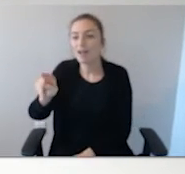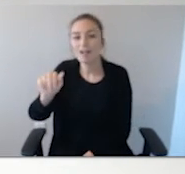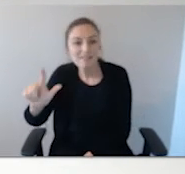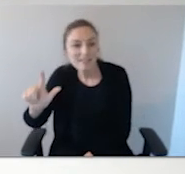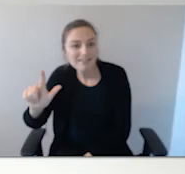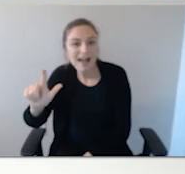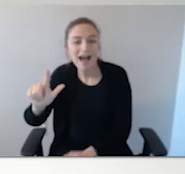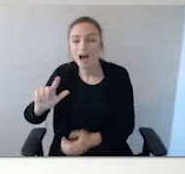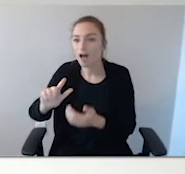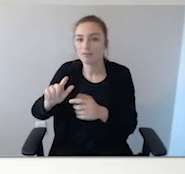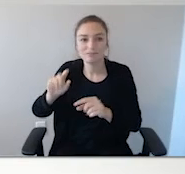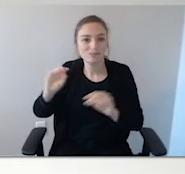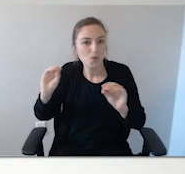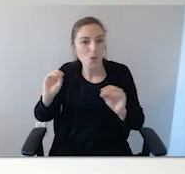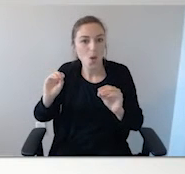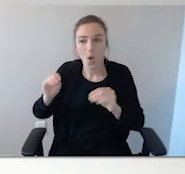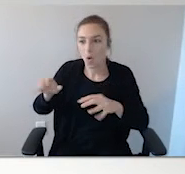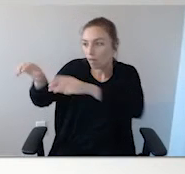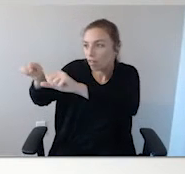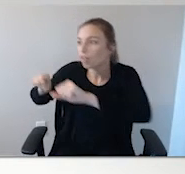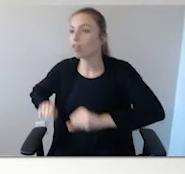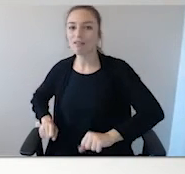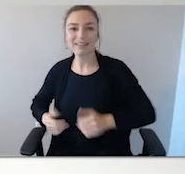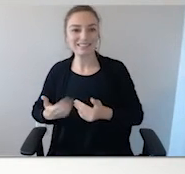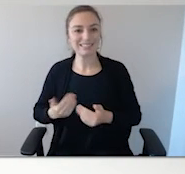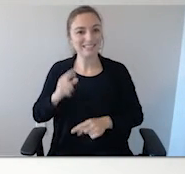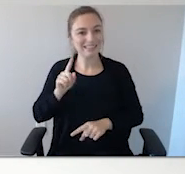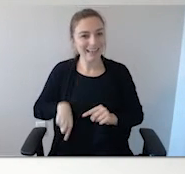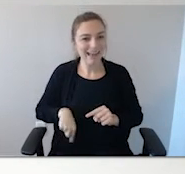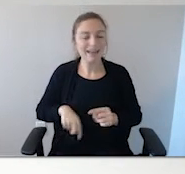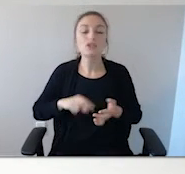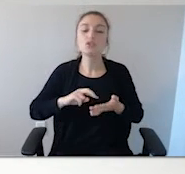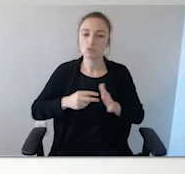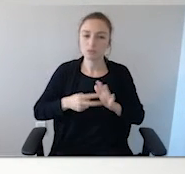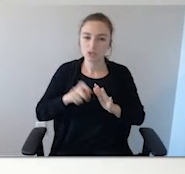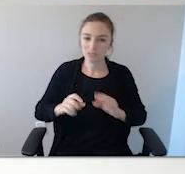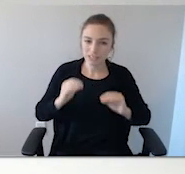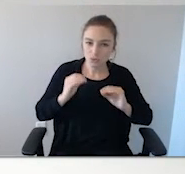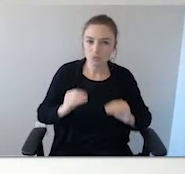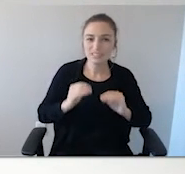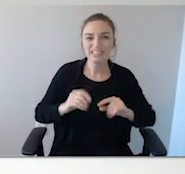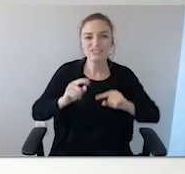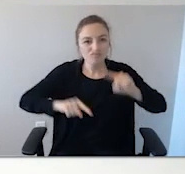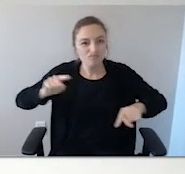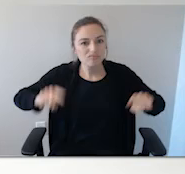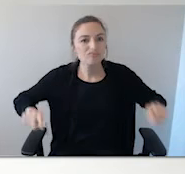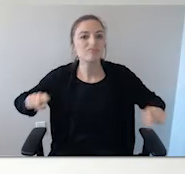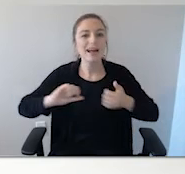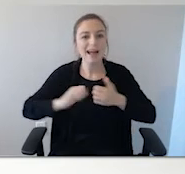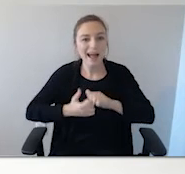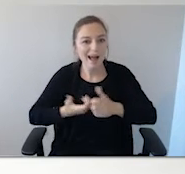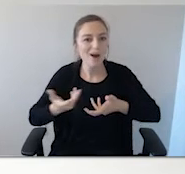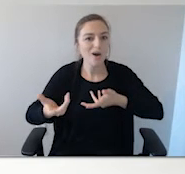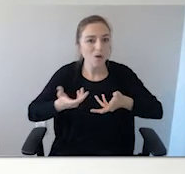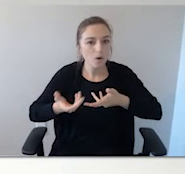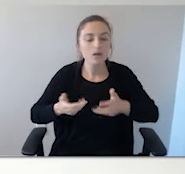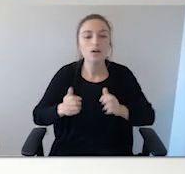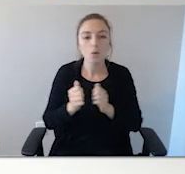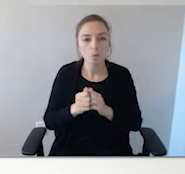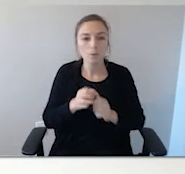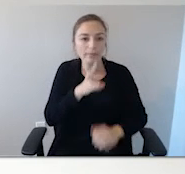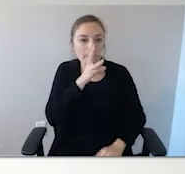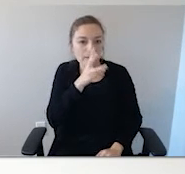ever going to go into a pool, then maybe that's okay. But we can't be sure of that. Just like we can't be sure that they're never ever going to wander or elope.